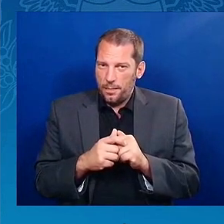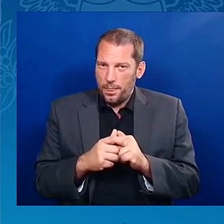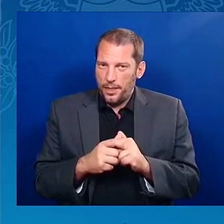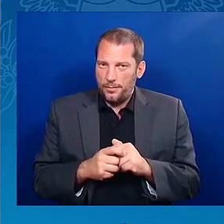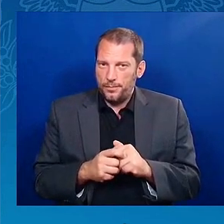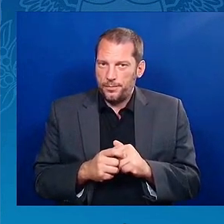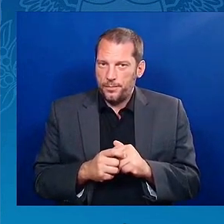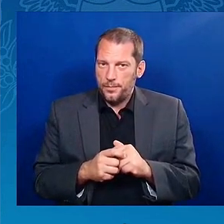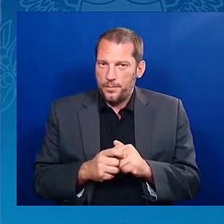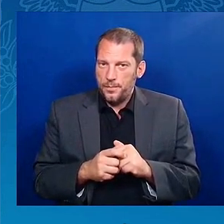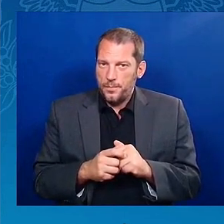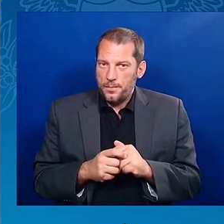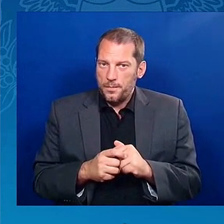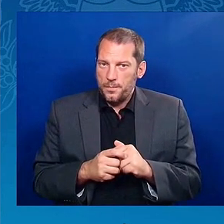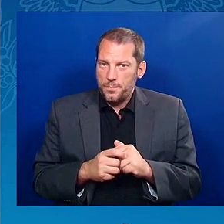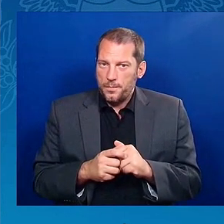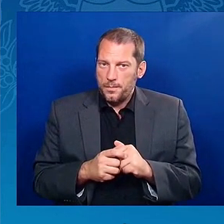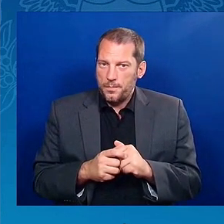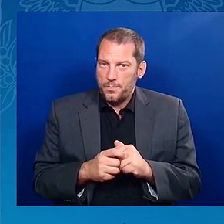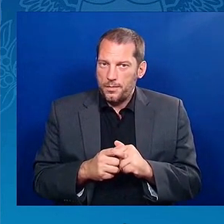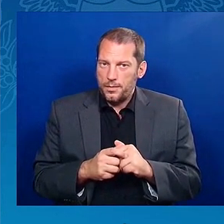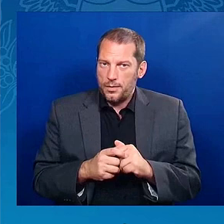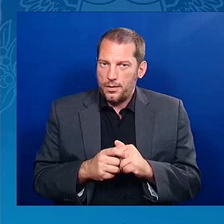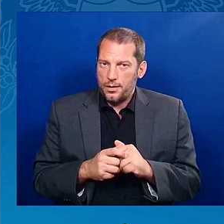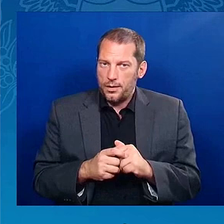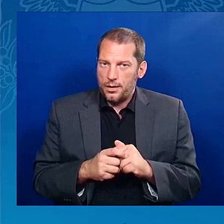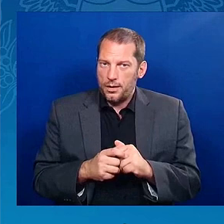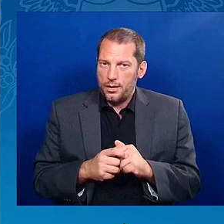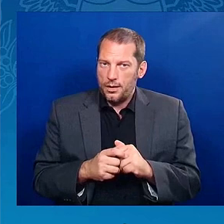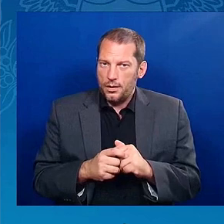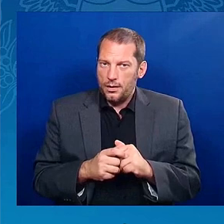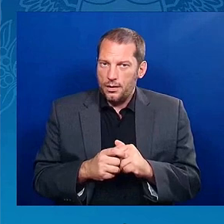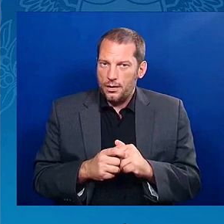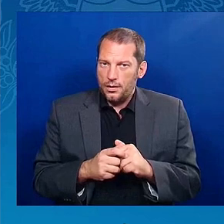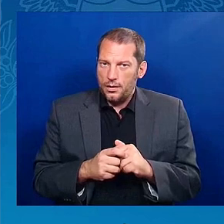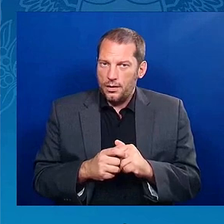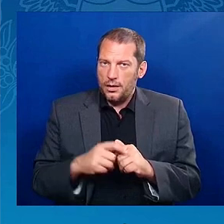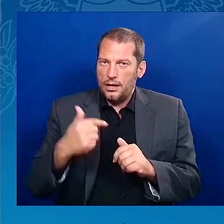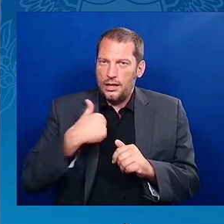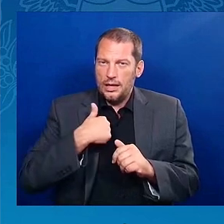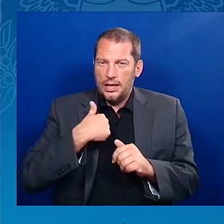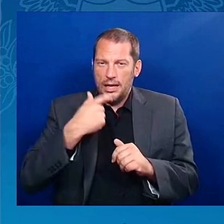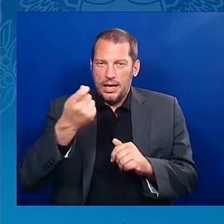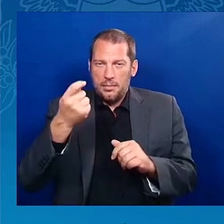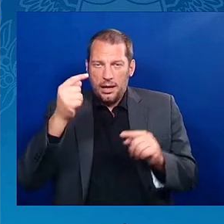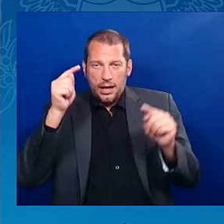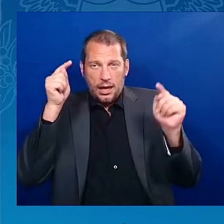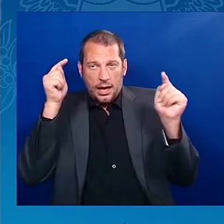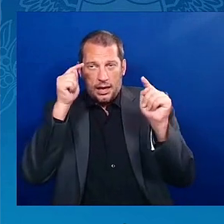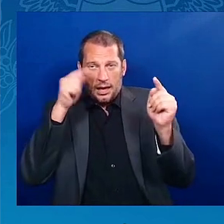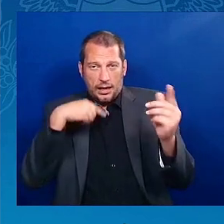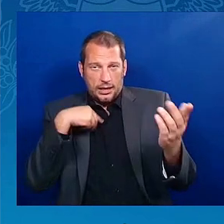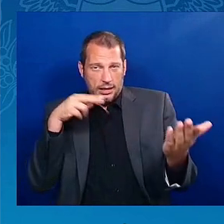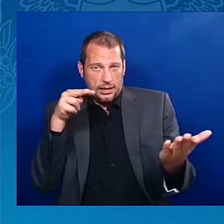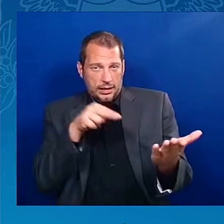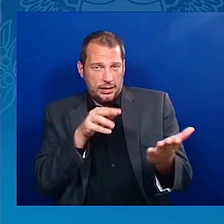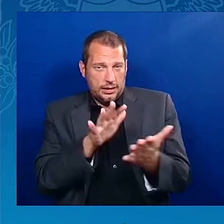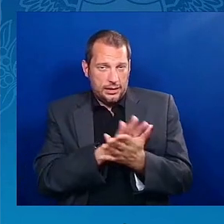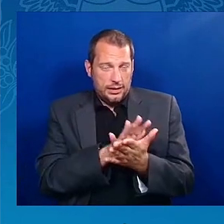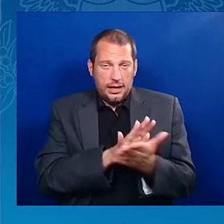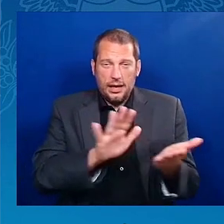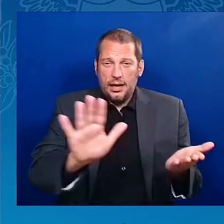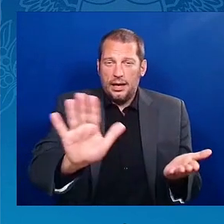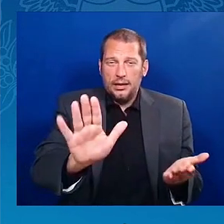So just let me go off this paper for a minute. Before y'all start calling my radio show and DMing me,